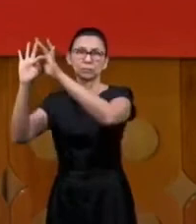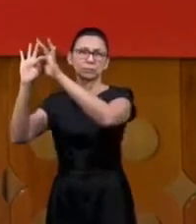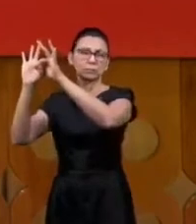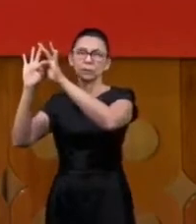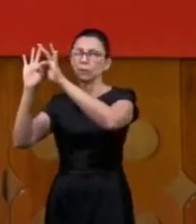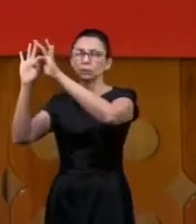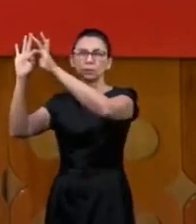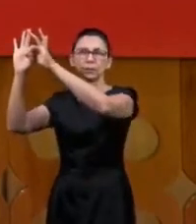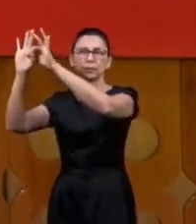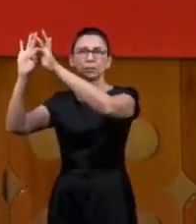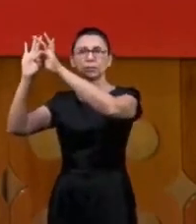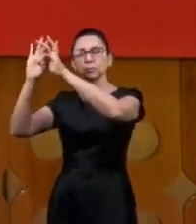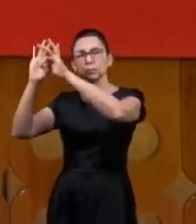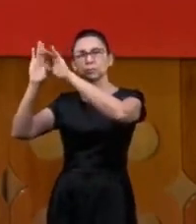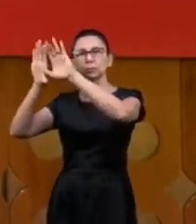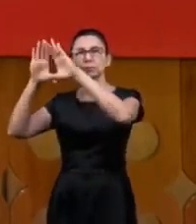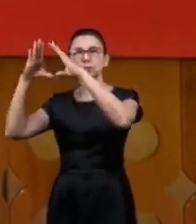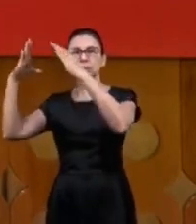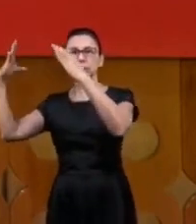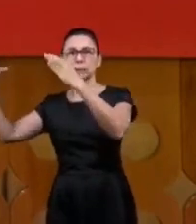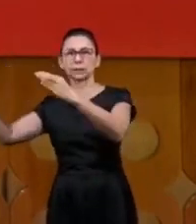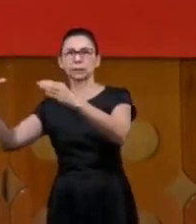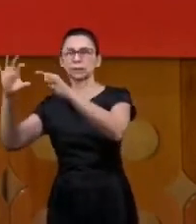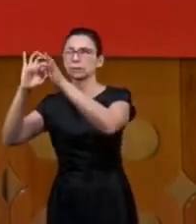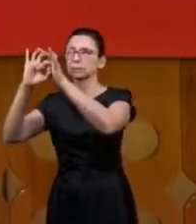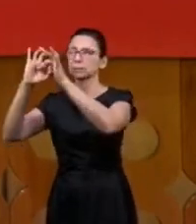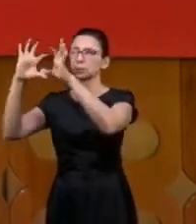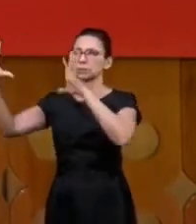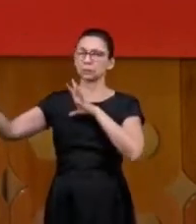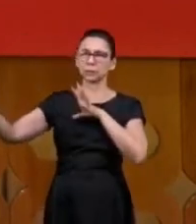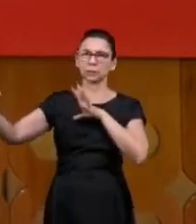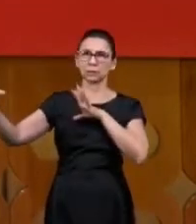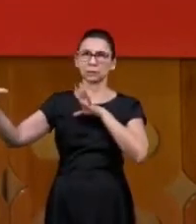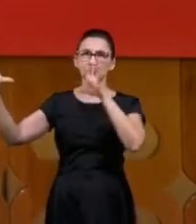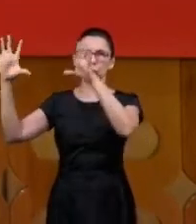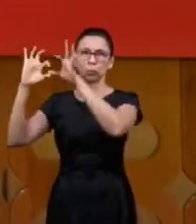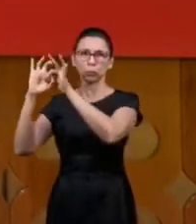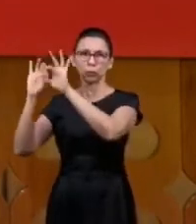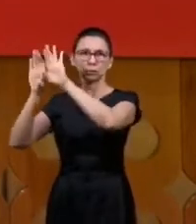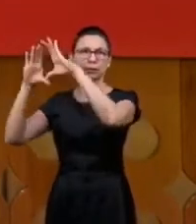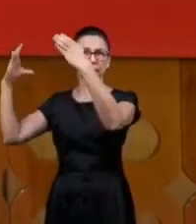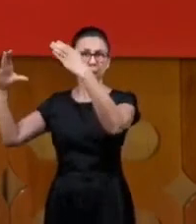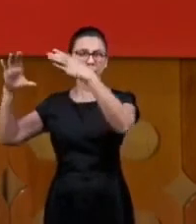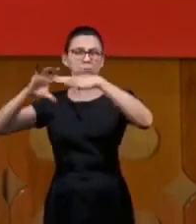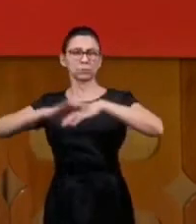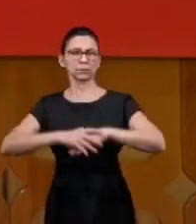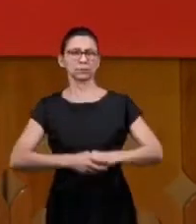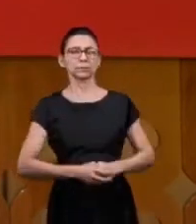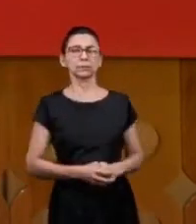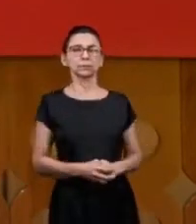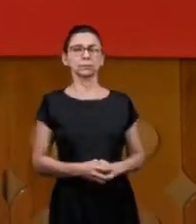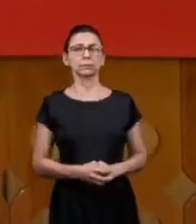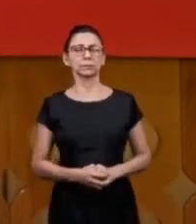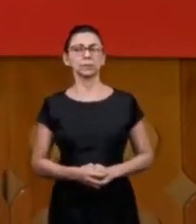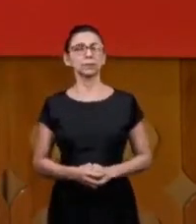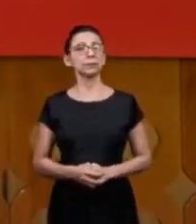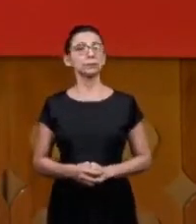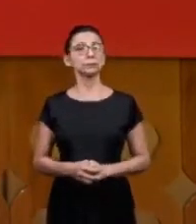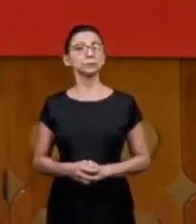is disconnected in heaven when you leave this and deny this vow you disobeyed your call